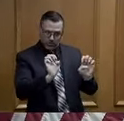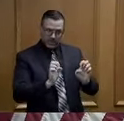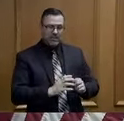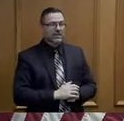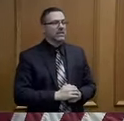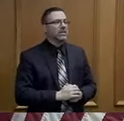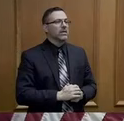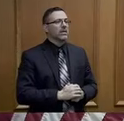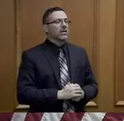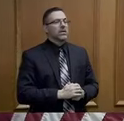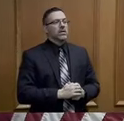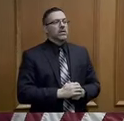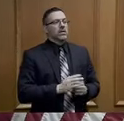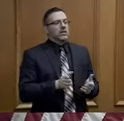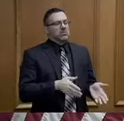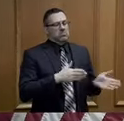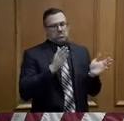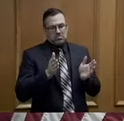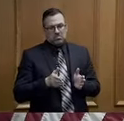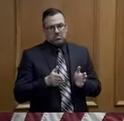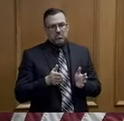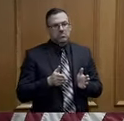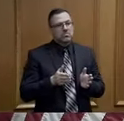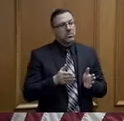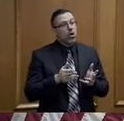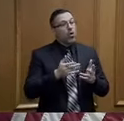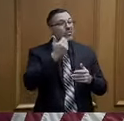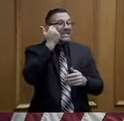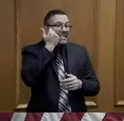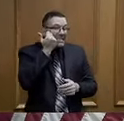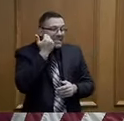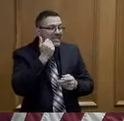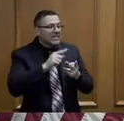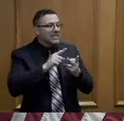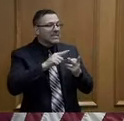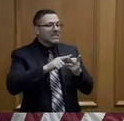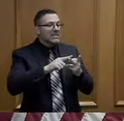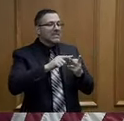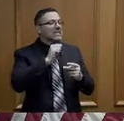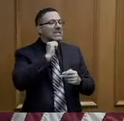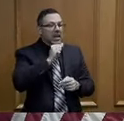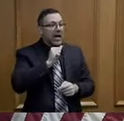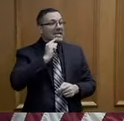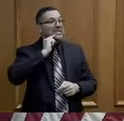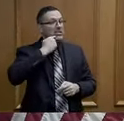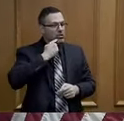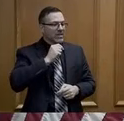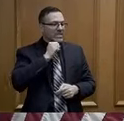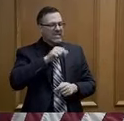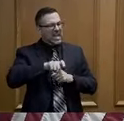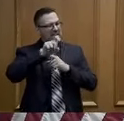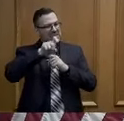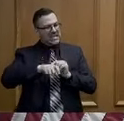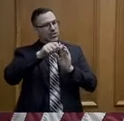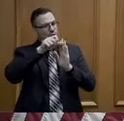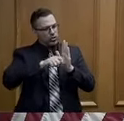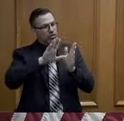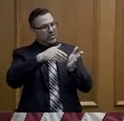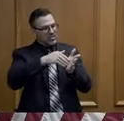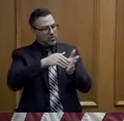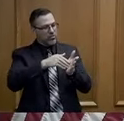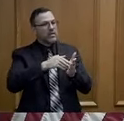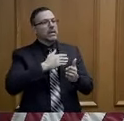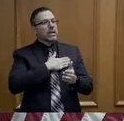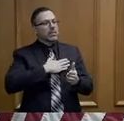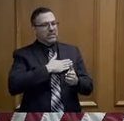And practitioners are asked to donate their personal protective equipment from those facilities to the nearest National